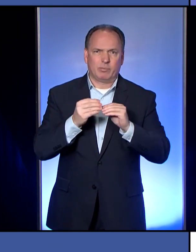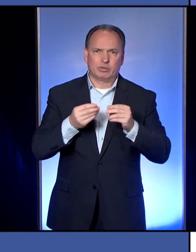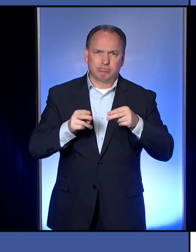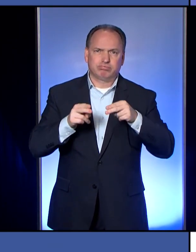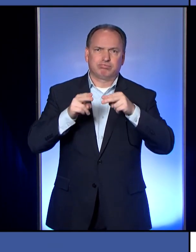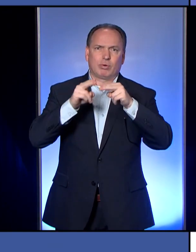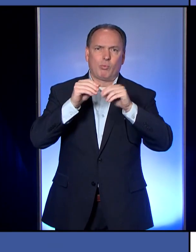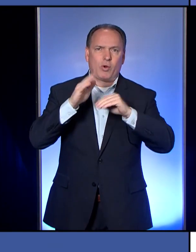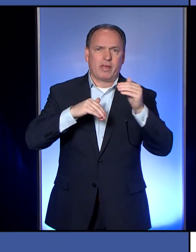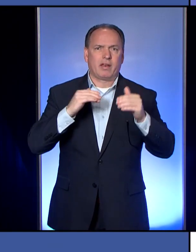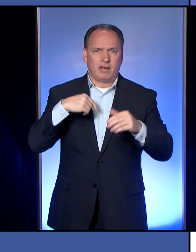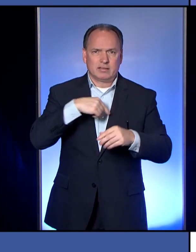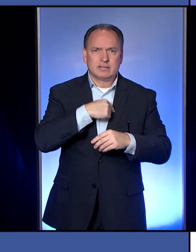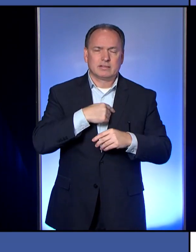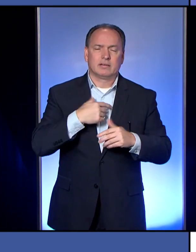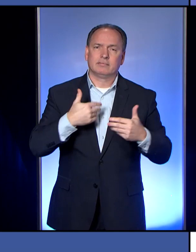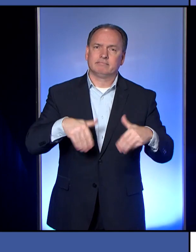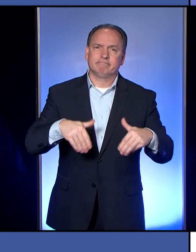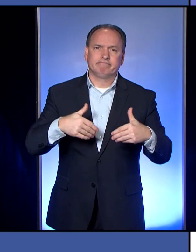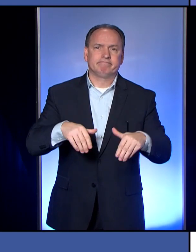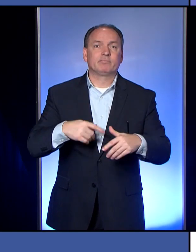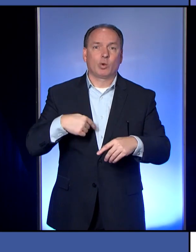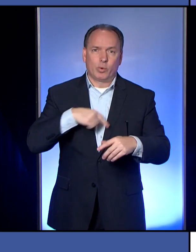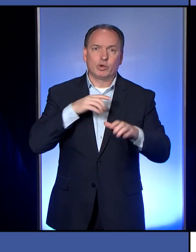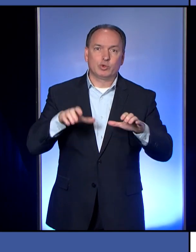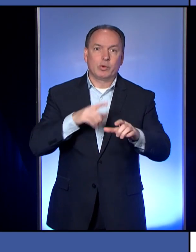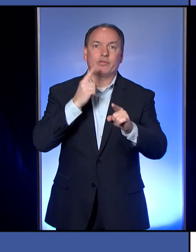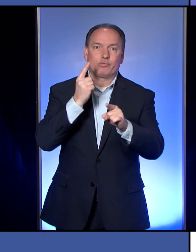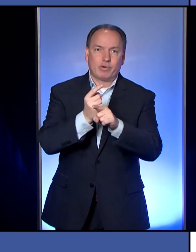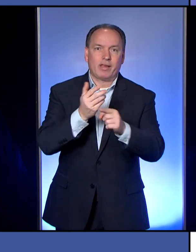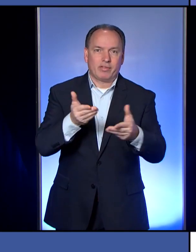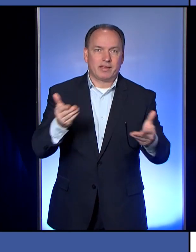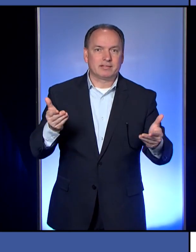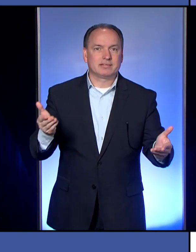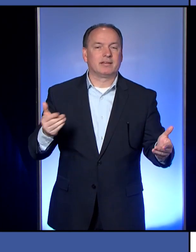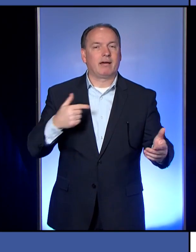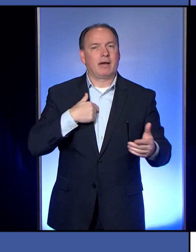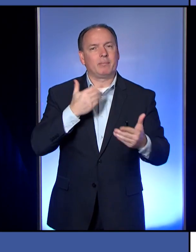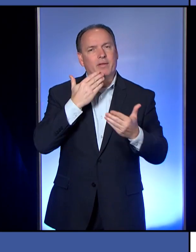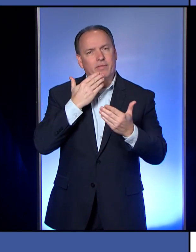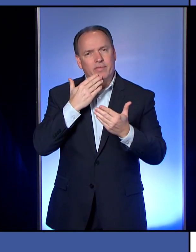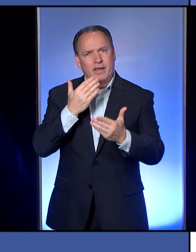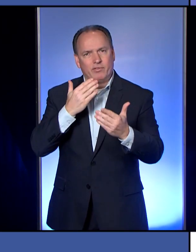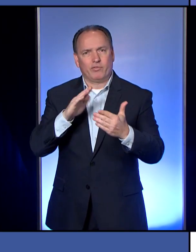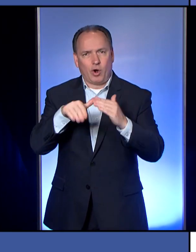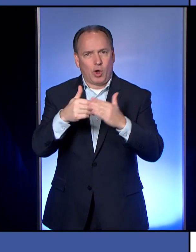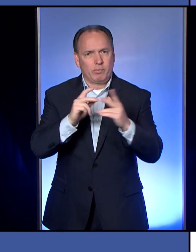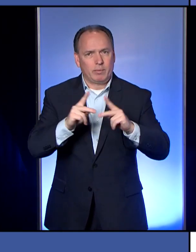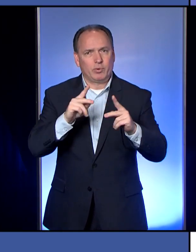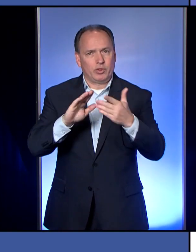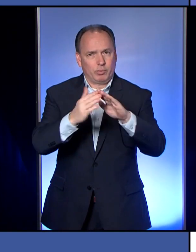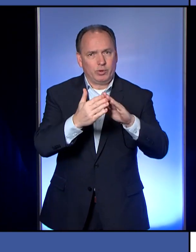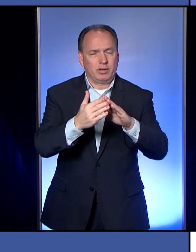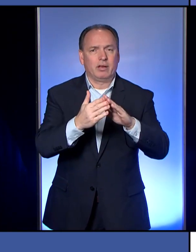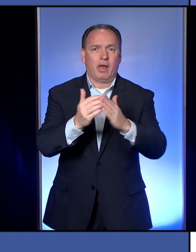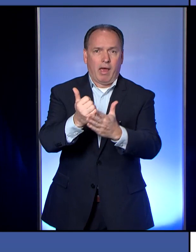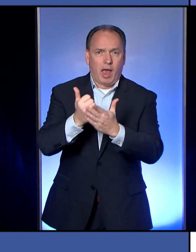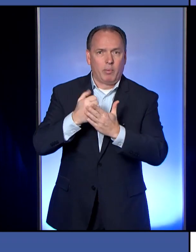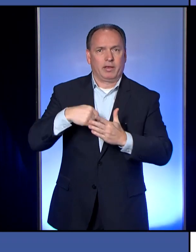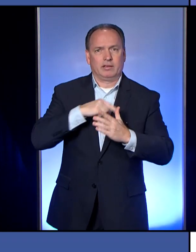growing much more rapidly than ours. We're doing the right thing, and I am thankful to the people of this community for helping us do that.